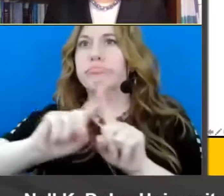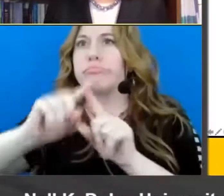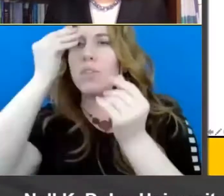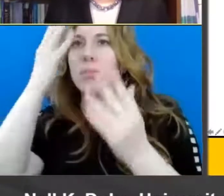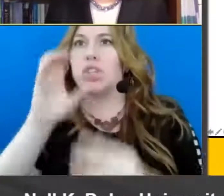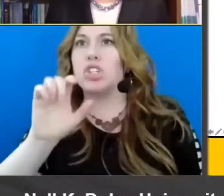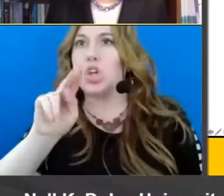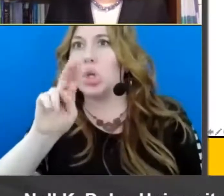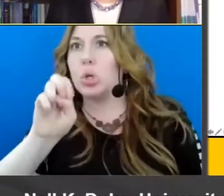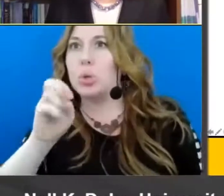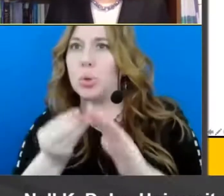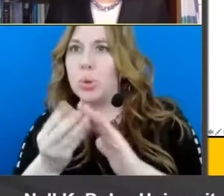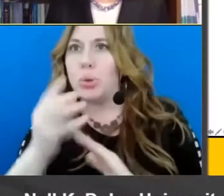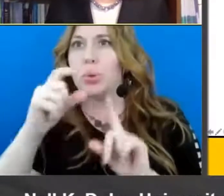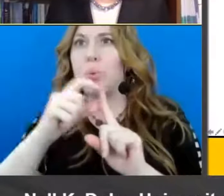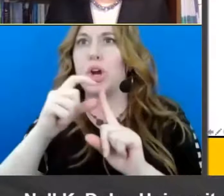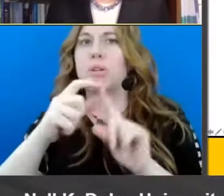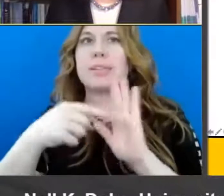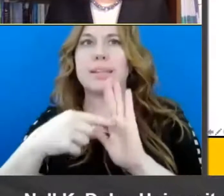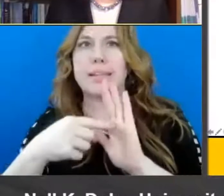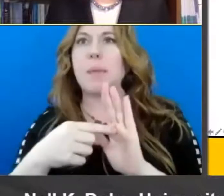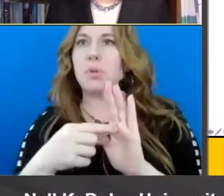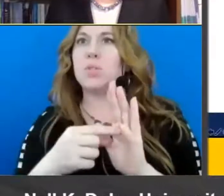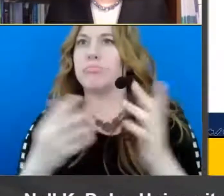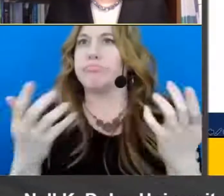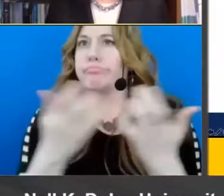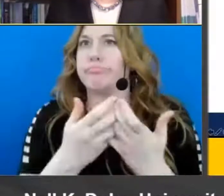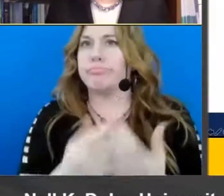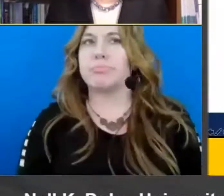words um and examples that go with those structures